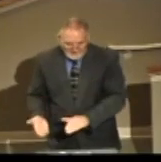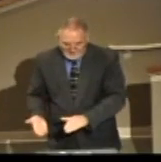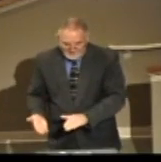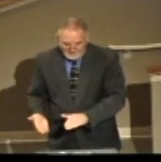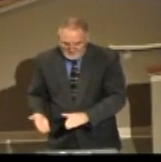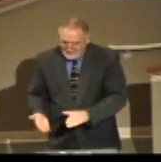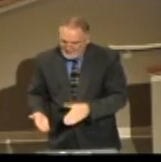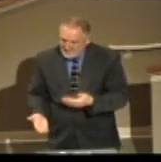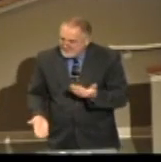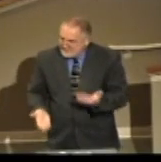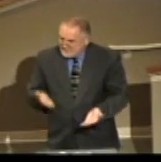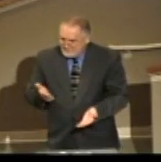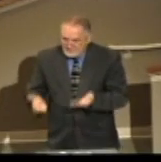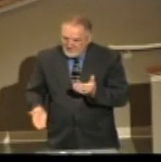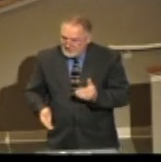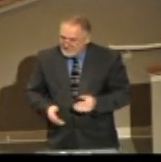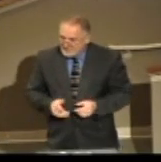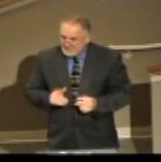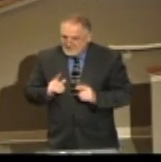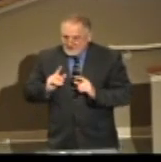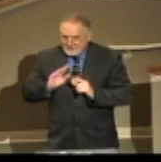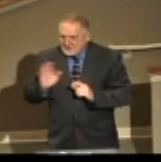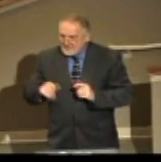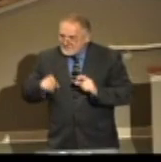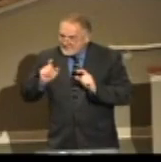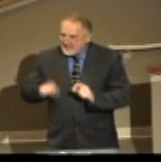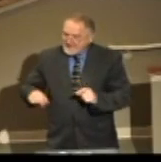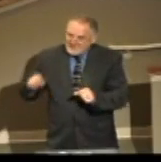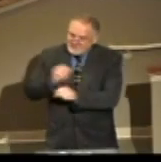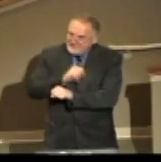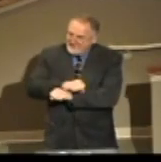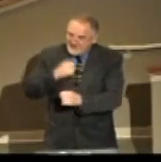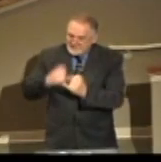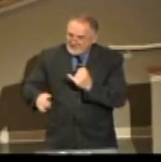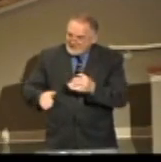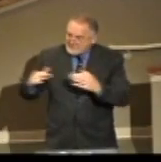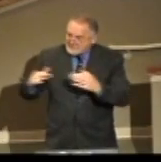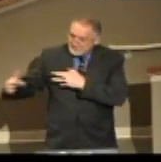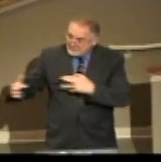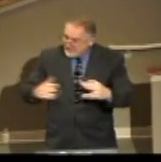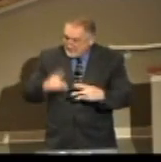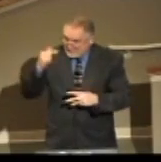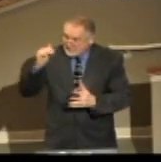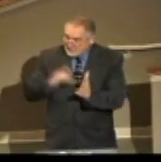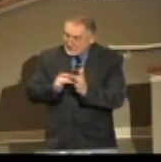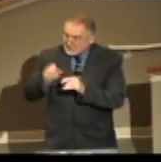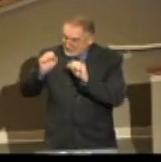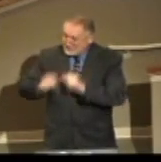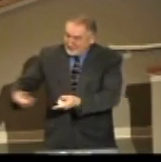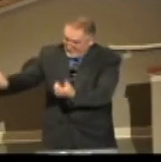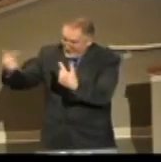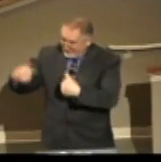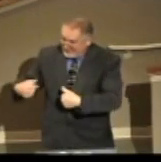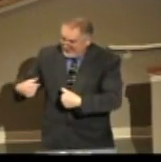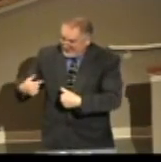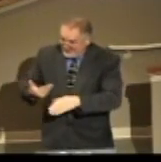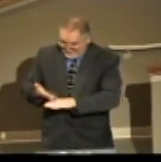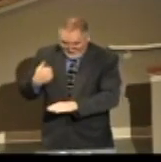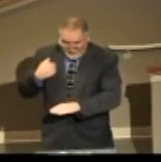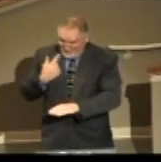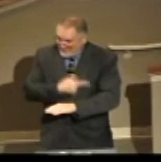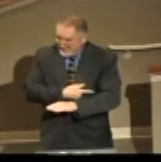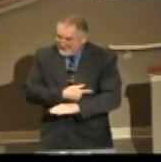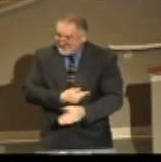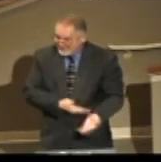We might not have to go fight that last battle. You know why? Because Jesus could come and we could be changed in a moment, the